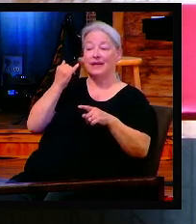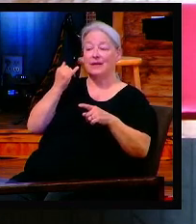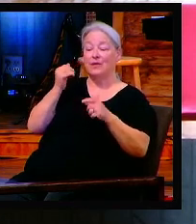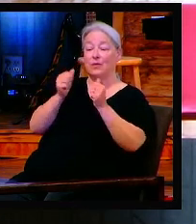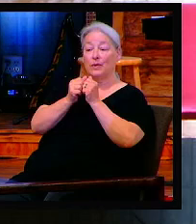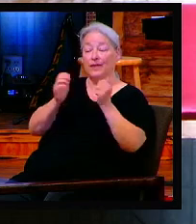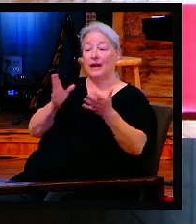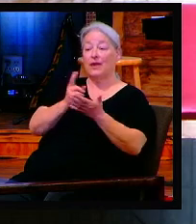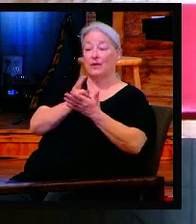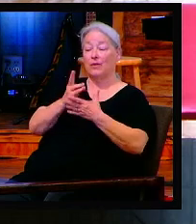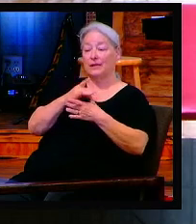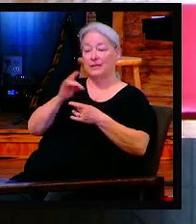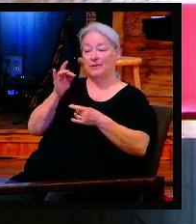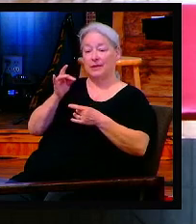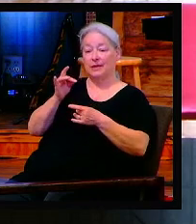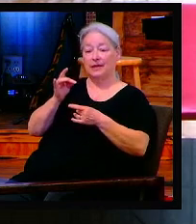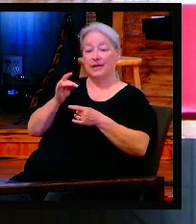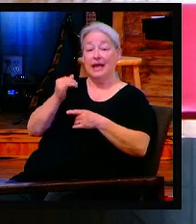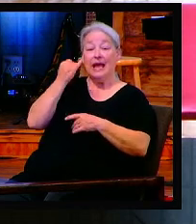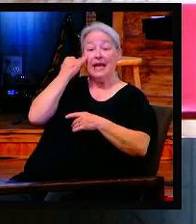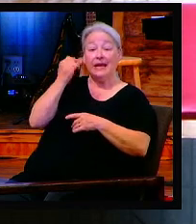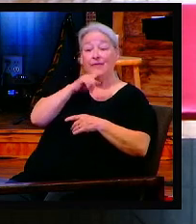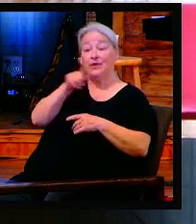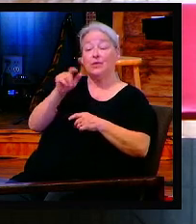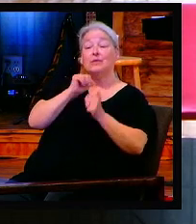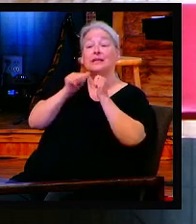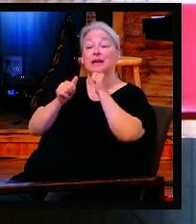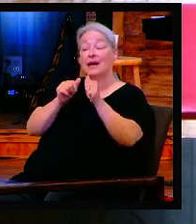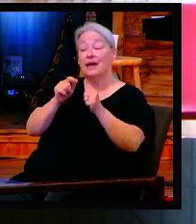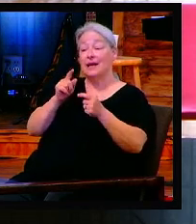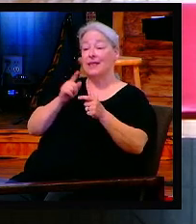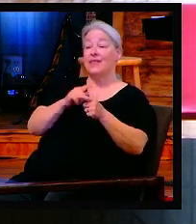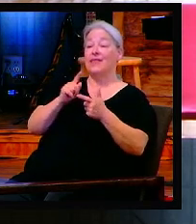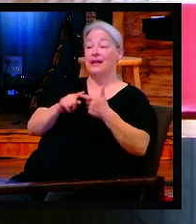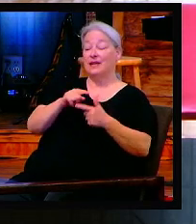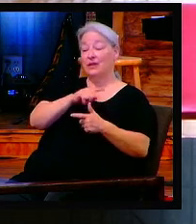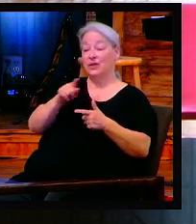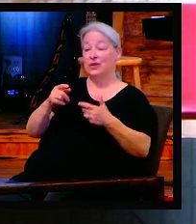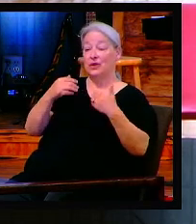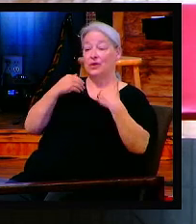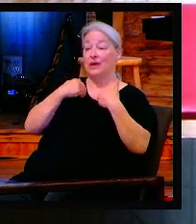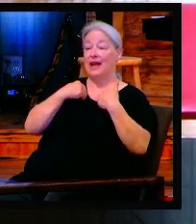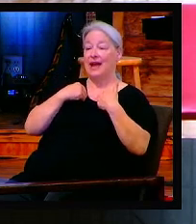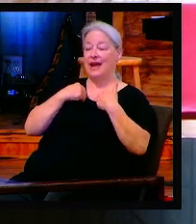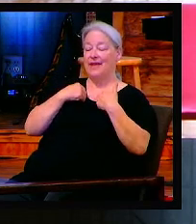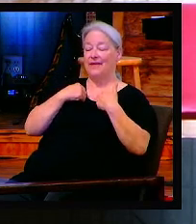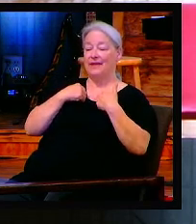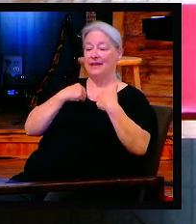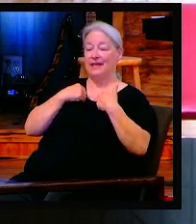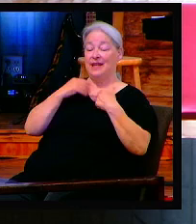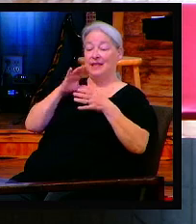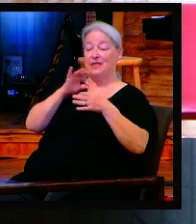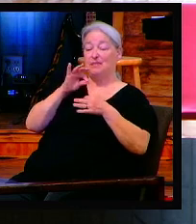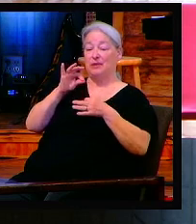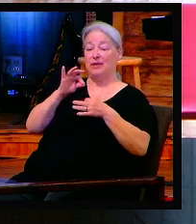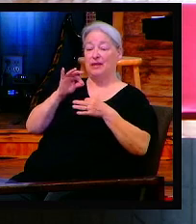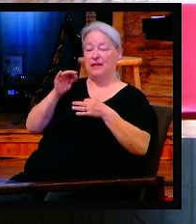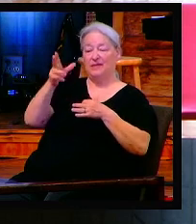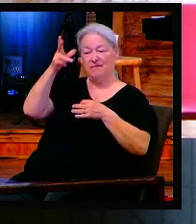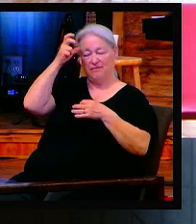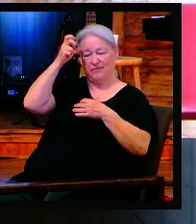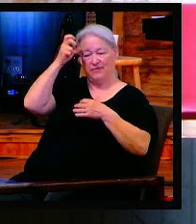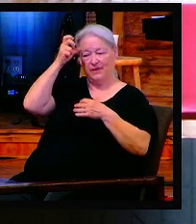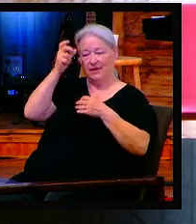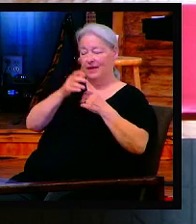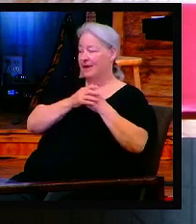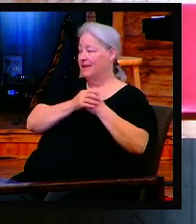deny that, you have the spirit of the Antichrist. Amen. And in church settings and in the Bible Belt, especially in